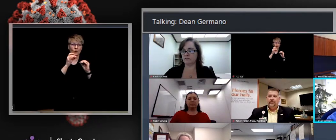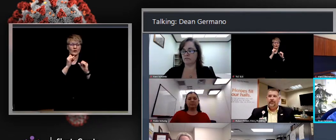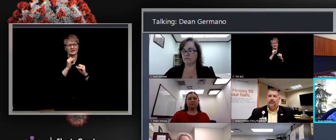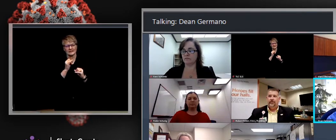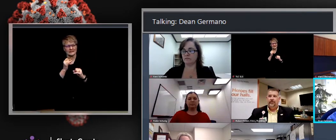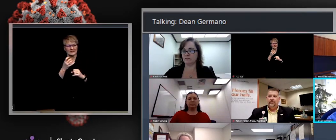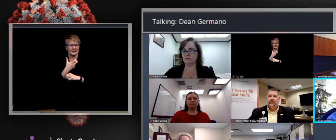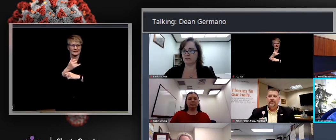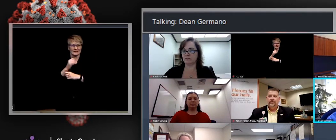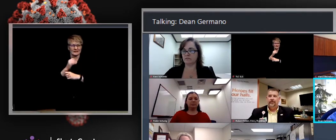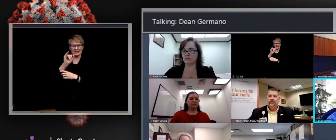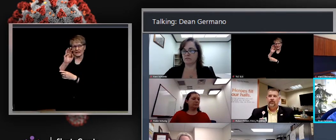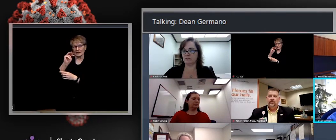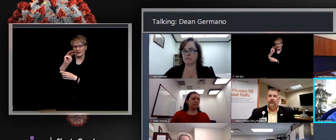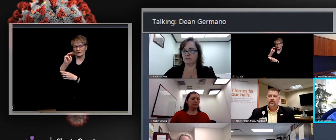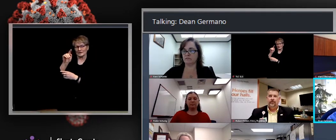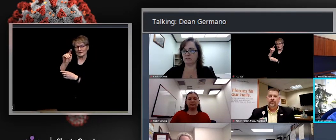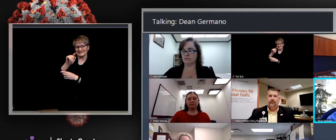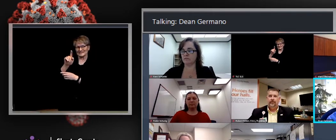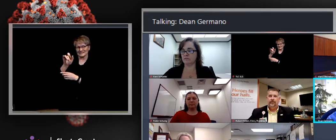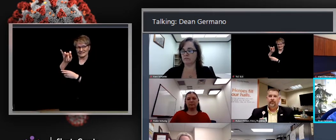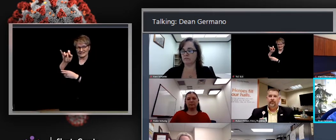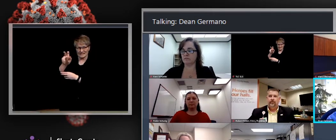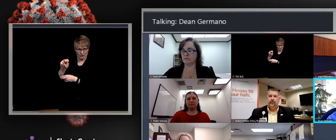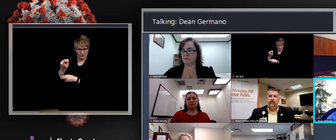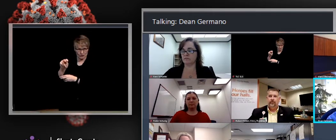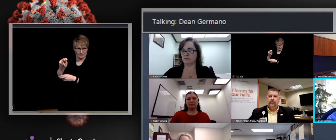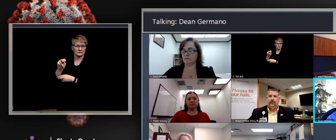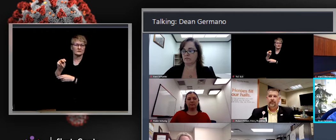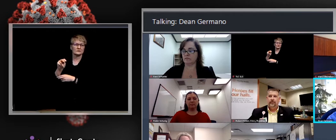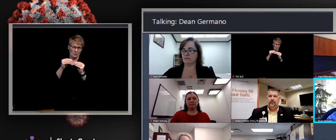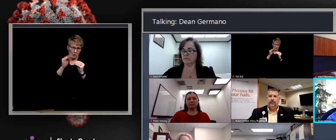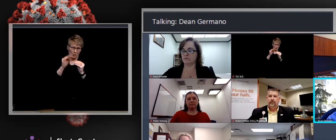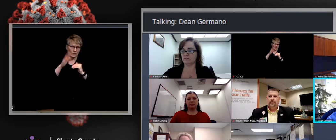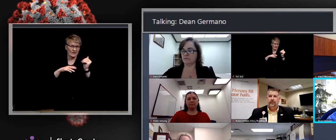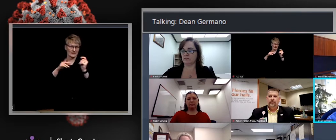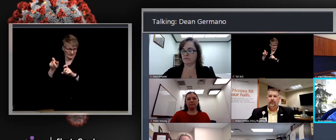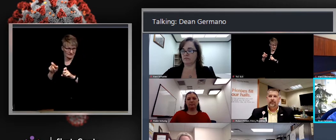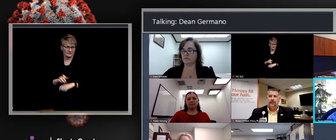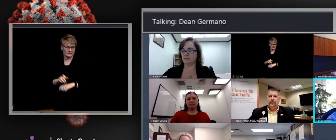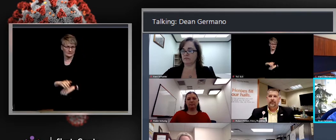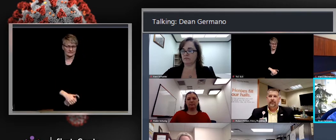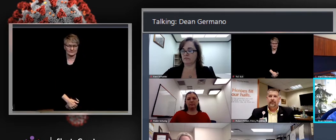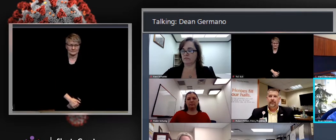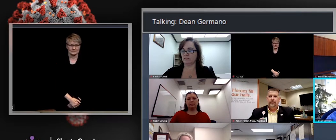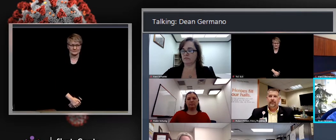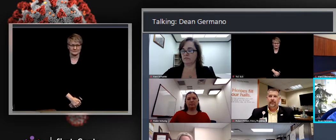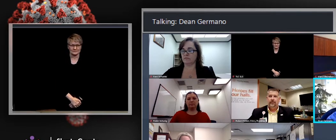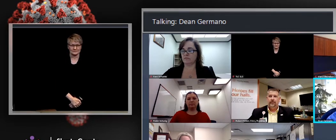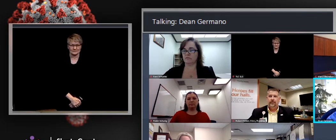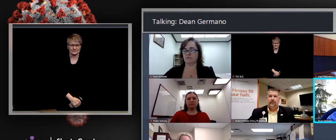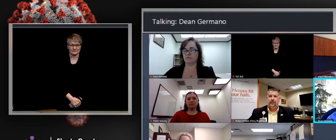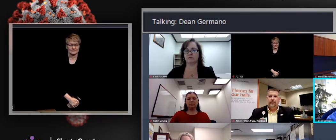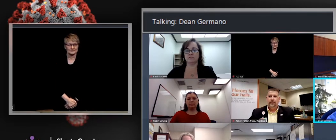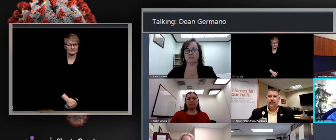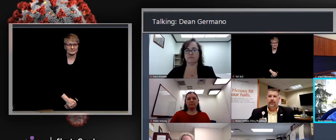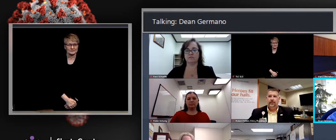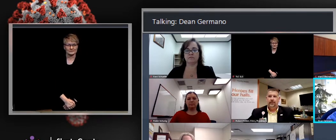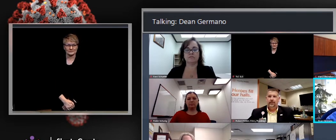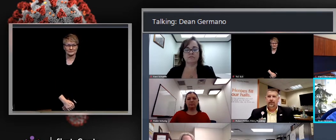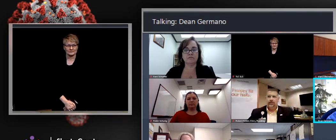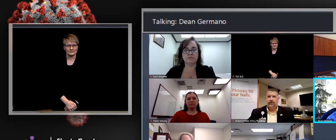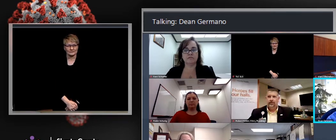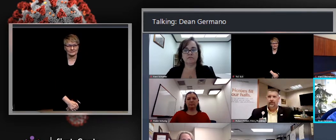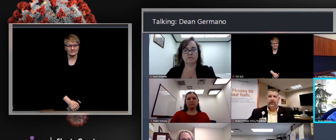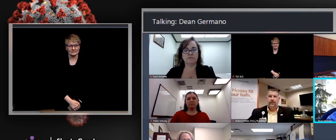rather than just testing. And we are reconfiguring, like I said, and we hope